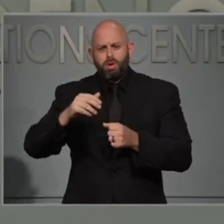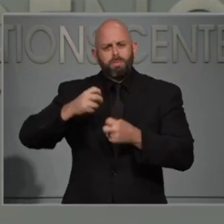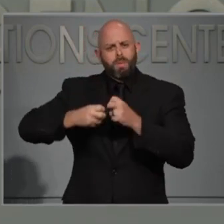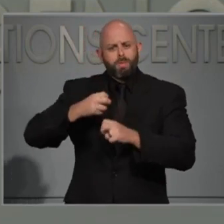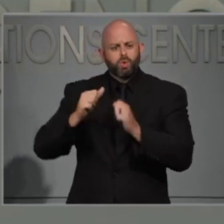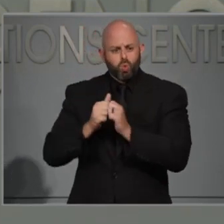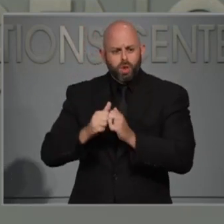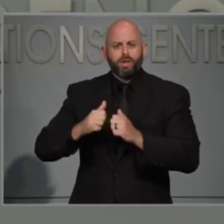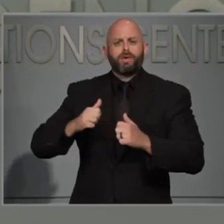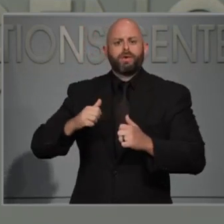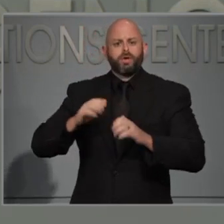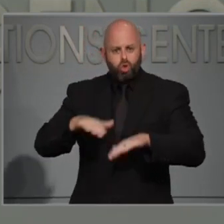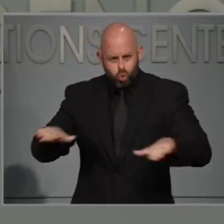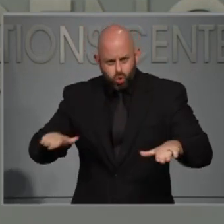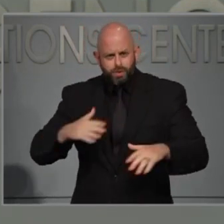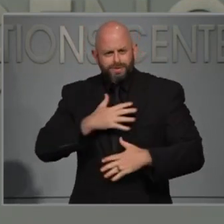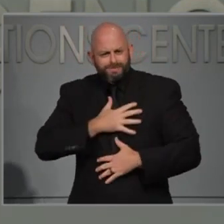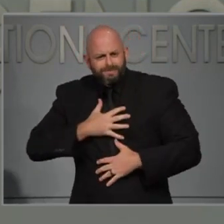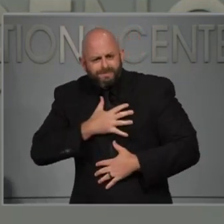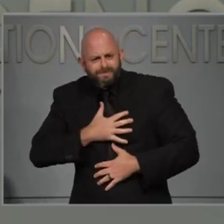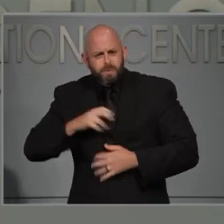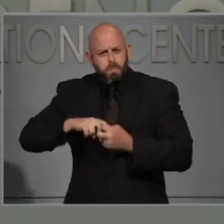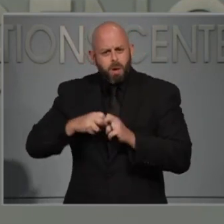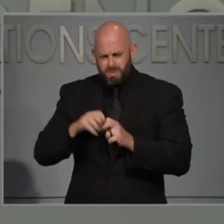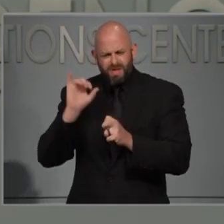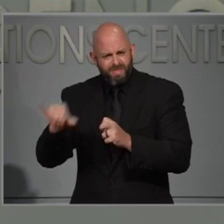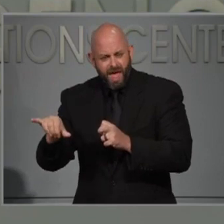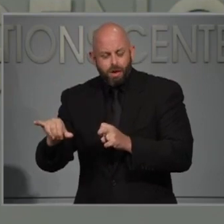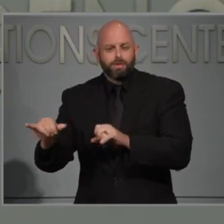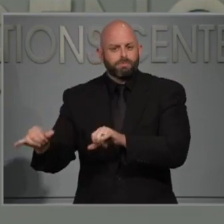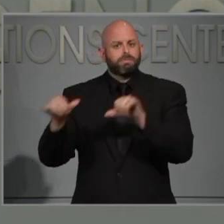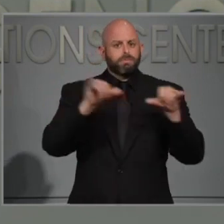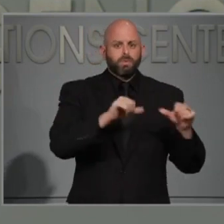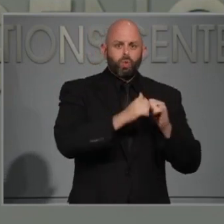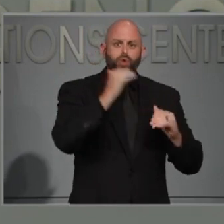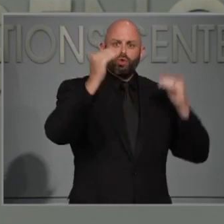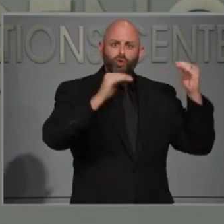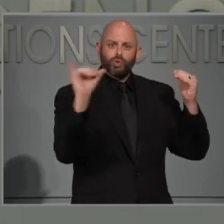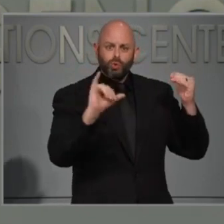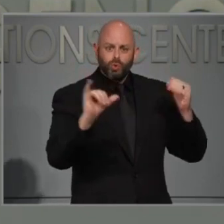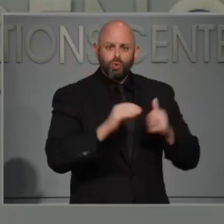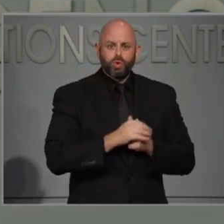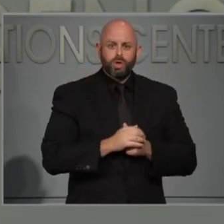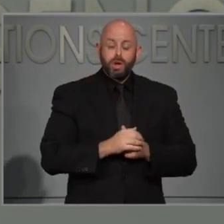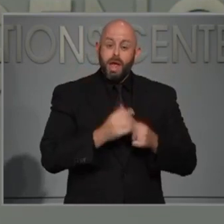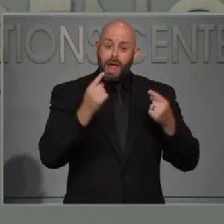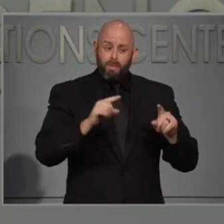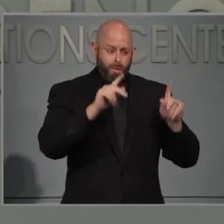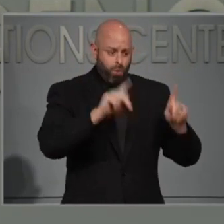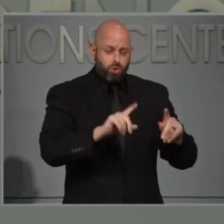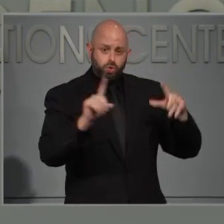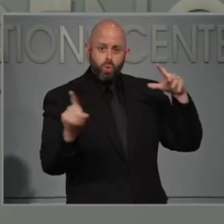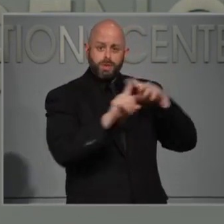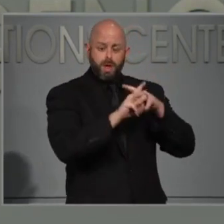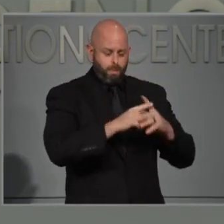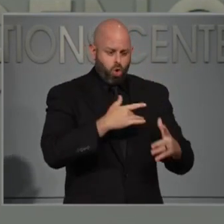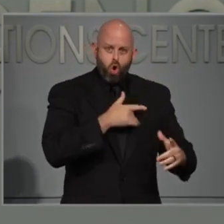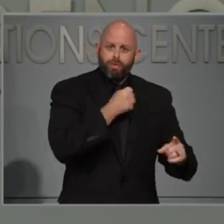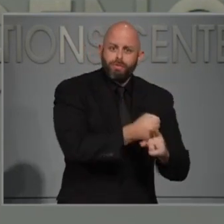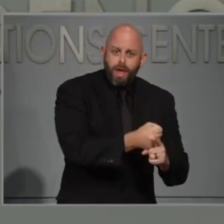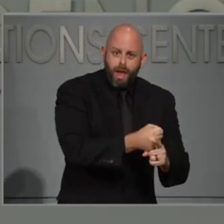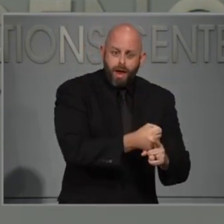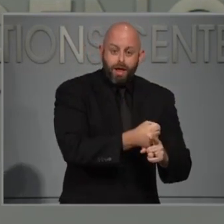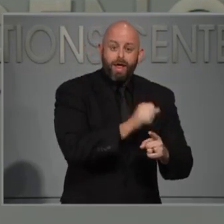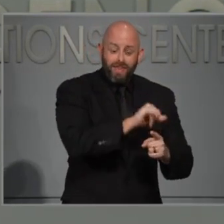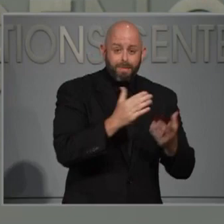inflammatory disease in adults. So when someone, for example, comes in with a heart attack, a heart attack or a myocardial infarction actually can be an